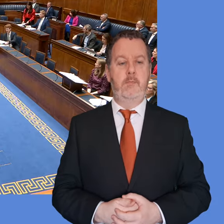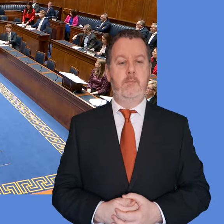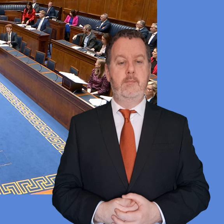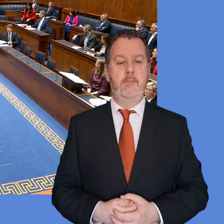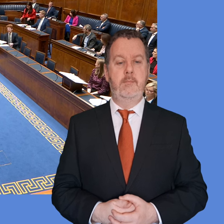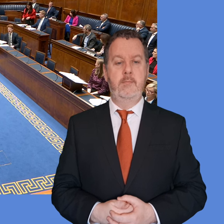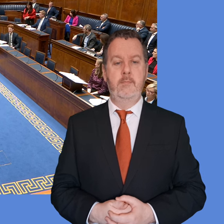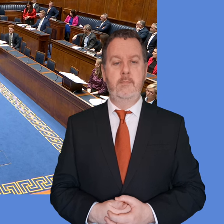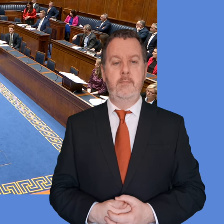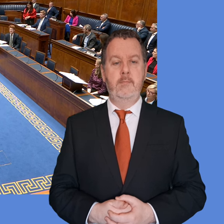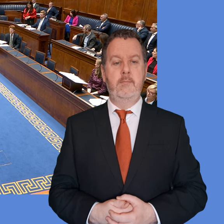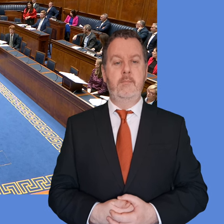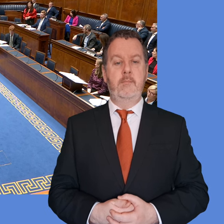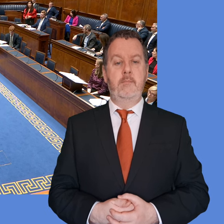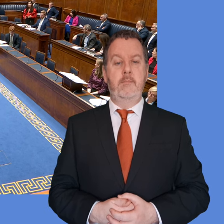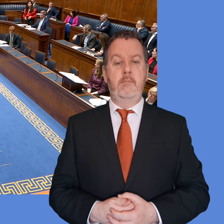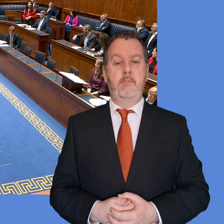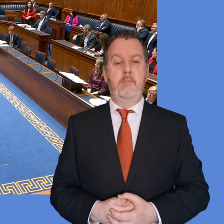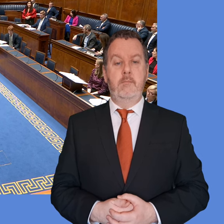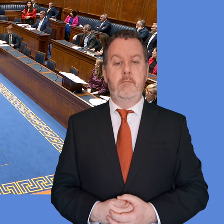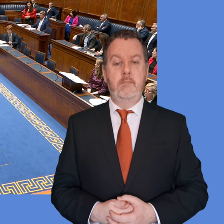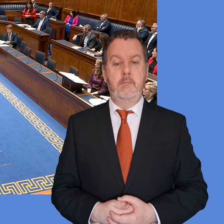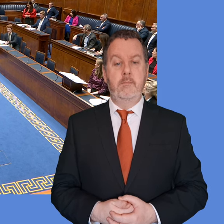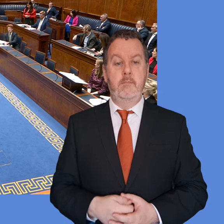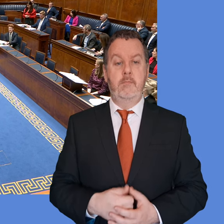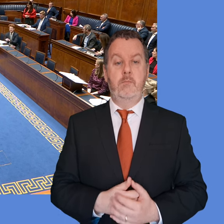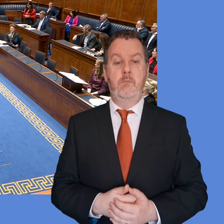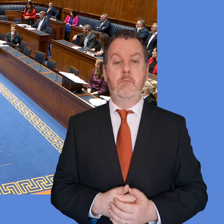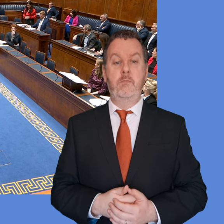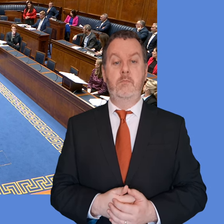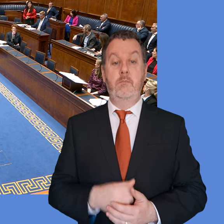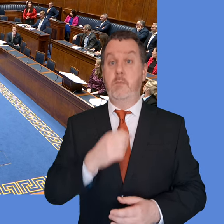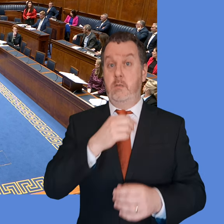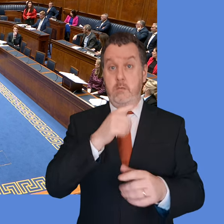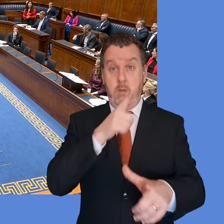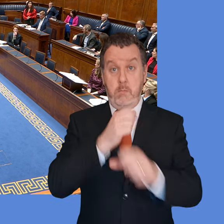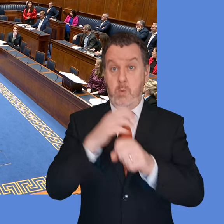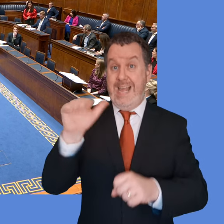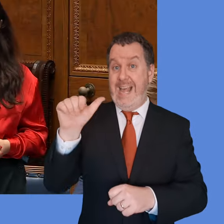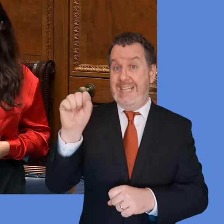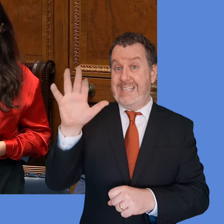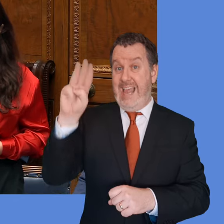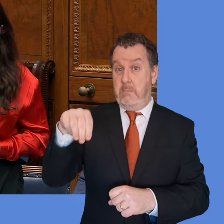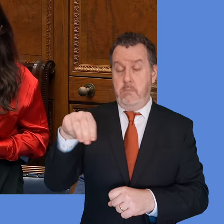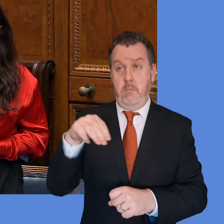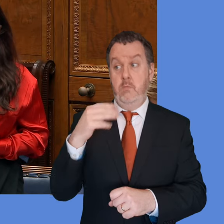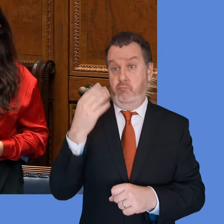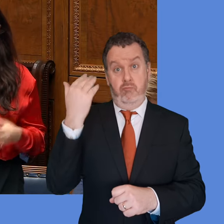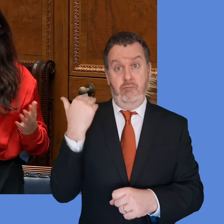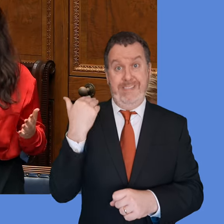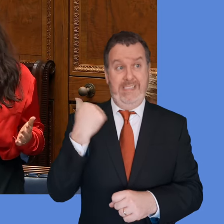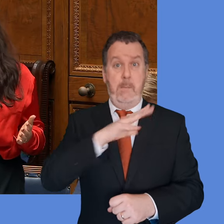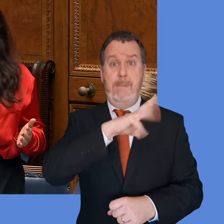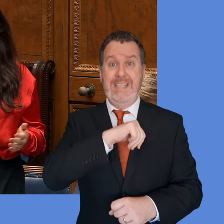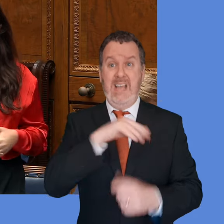On the topic of asylum seeking, we're all appalled by the murder of thousands of innocent children, men and women, in Palestine.